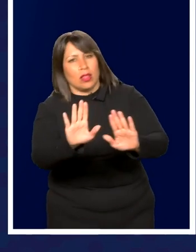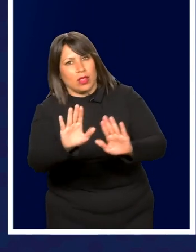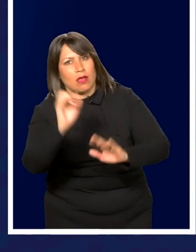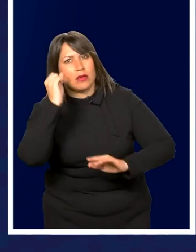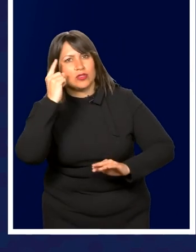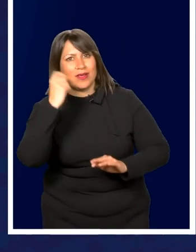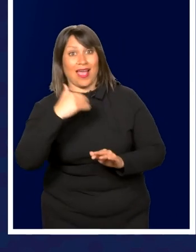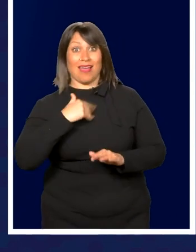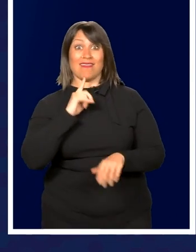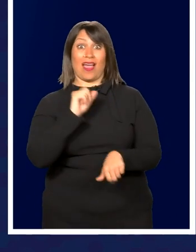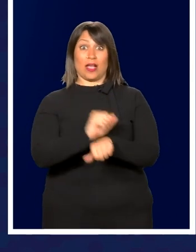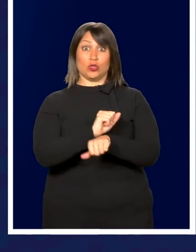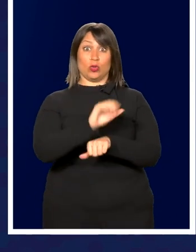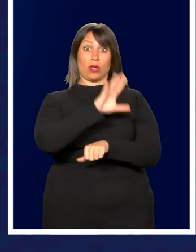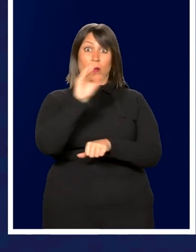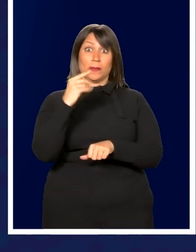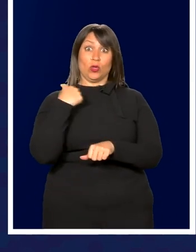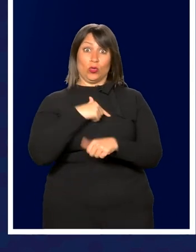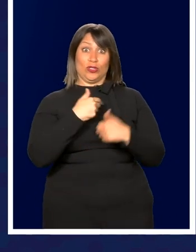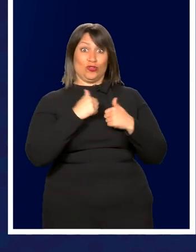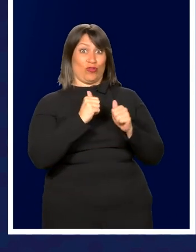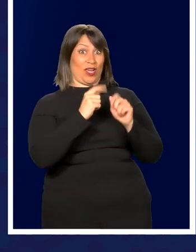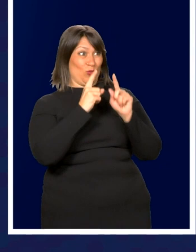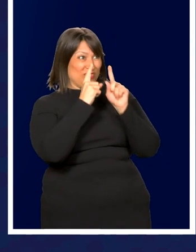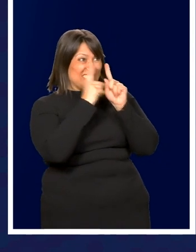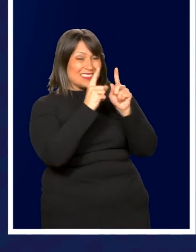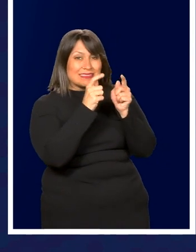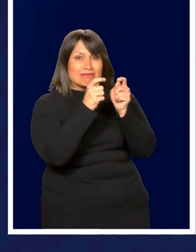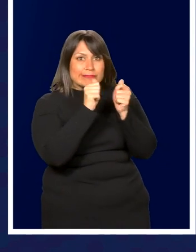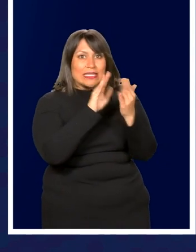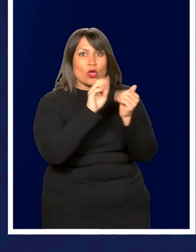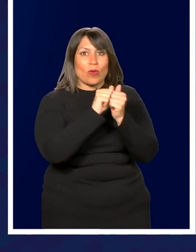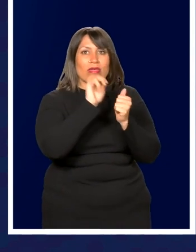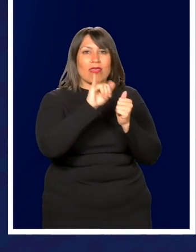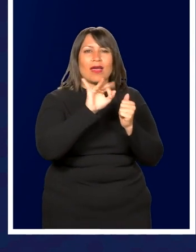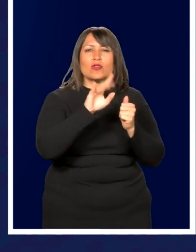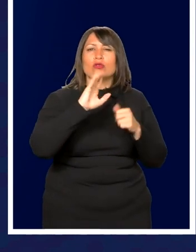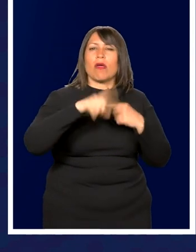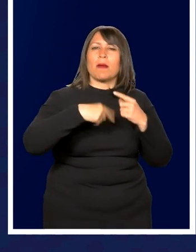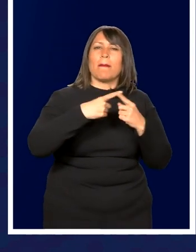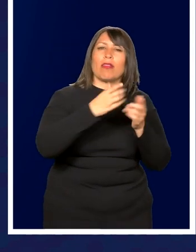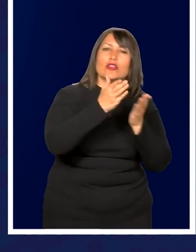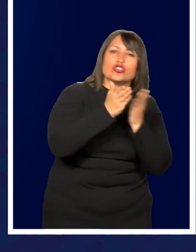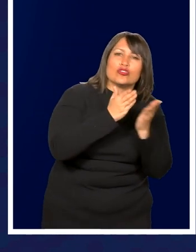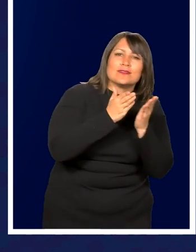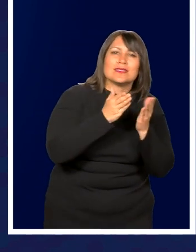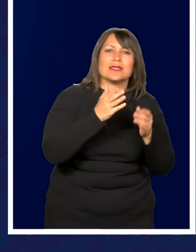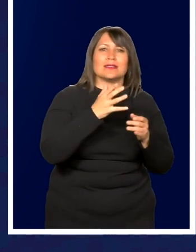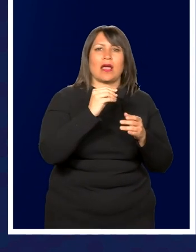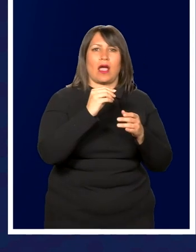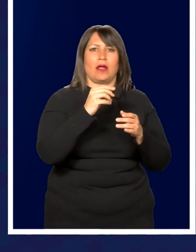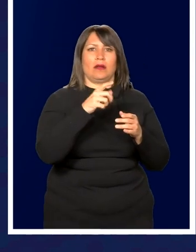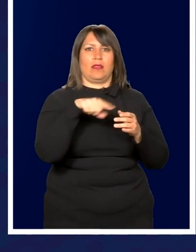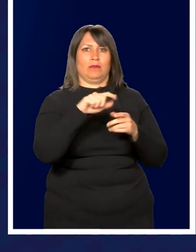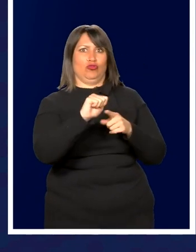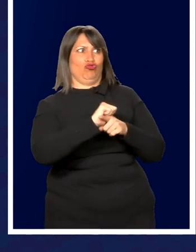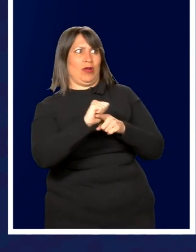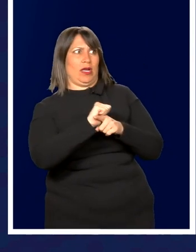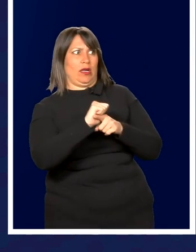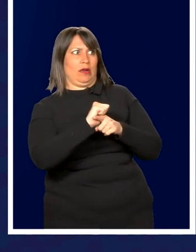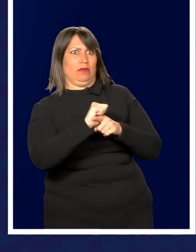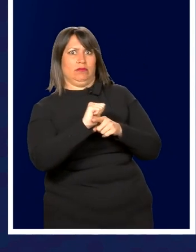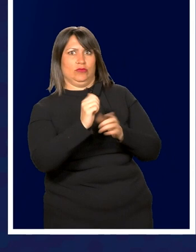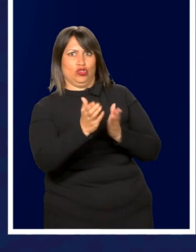understand there's actual companies. We're trying to deal with that to make sure that the veterans aren't, if you're talking about the services and them training them services,